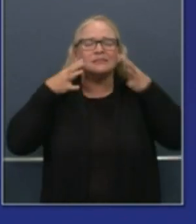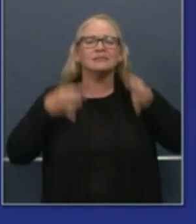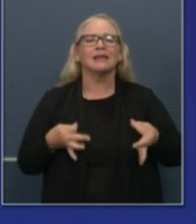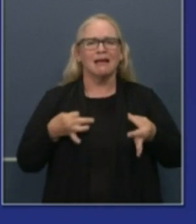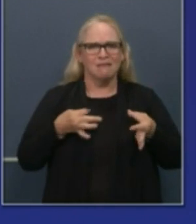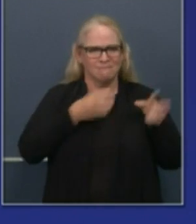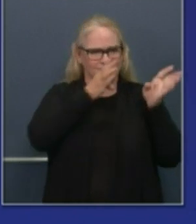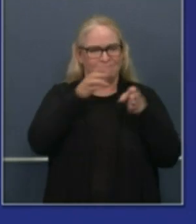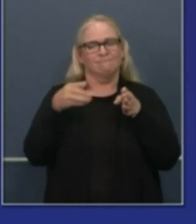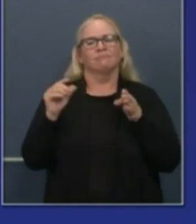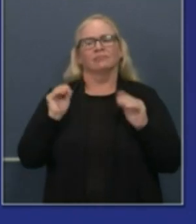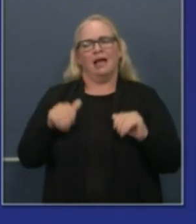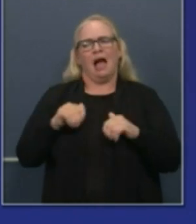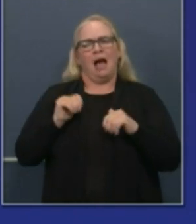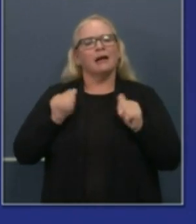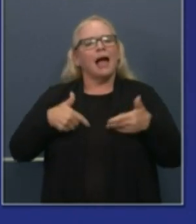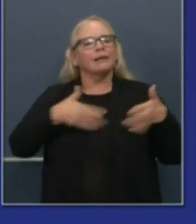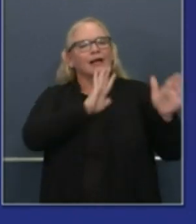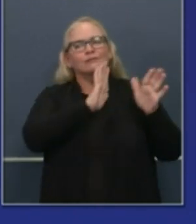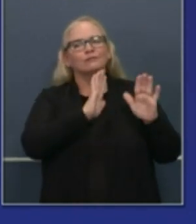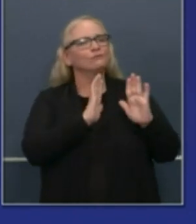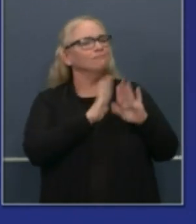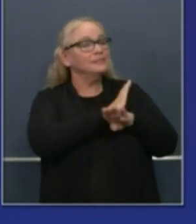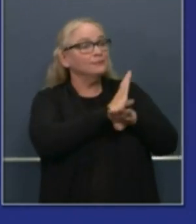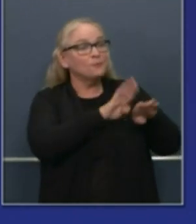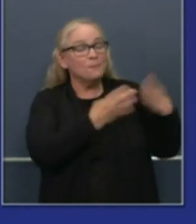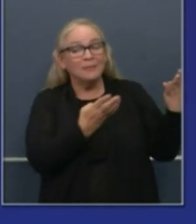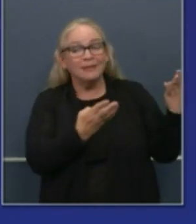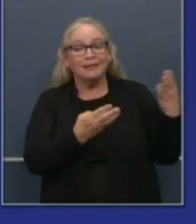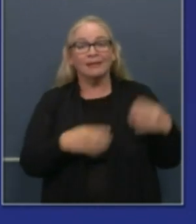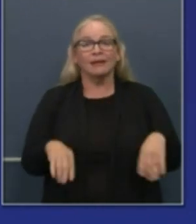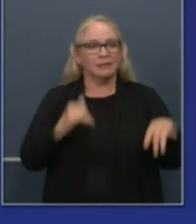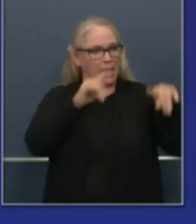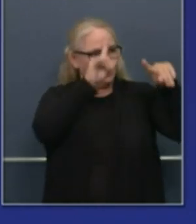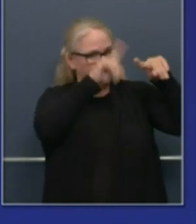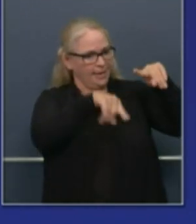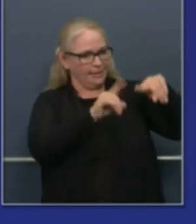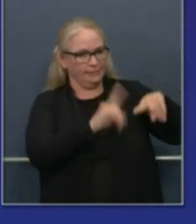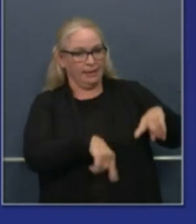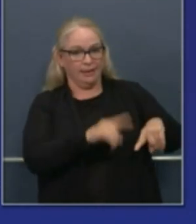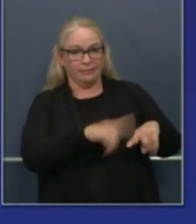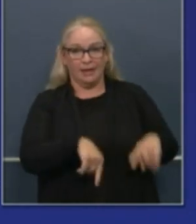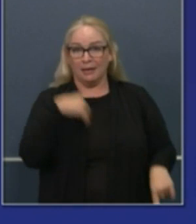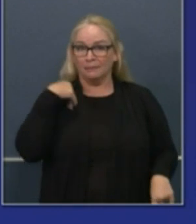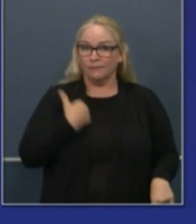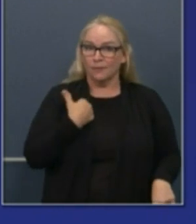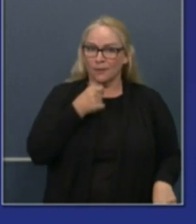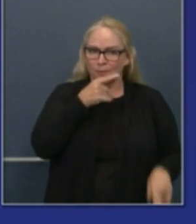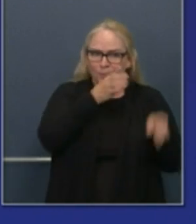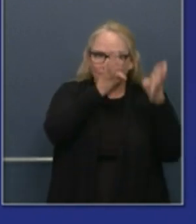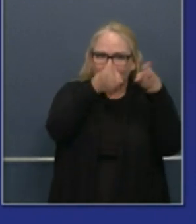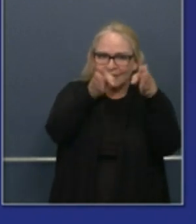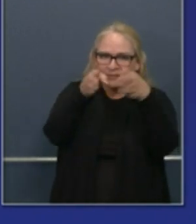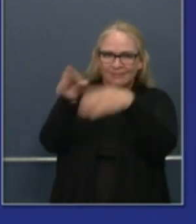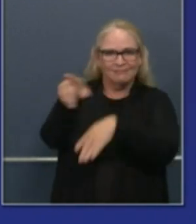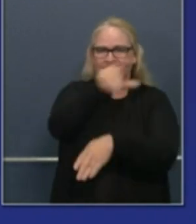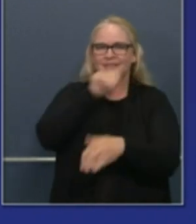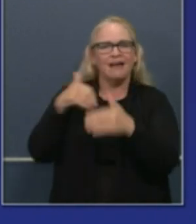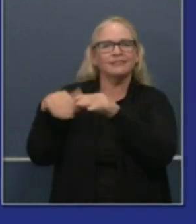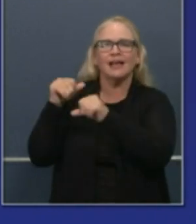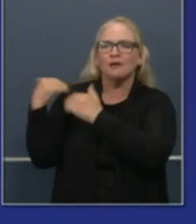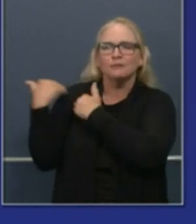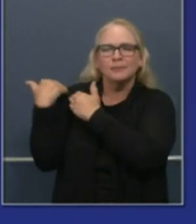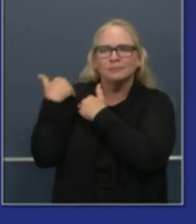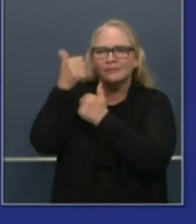sector can reopen with some semblance of the way things used to be. It's important to remind all of